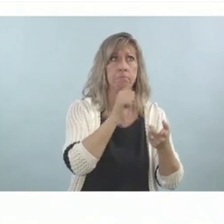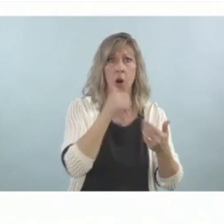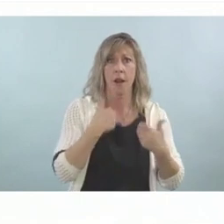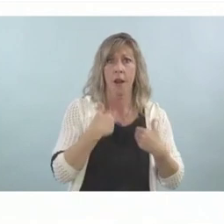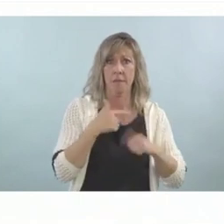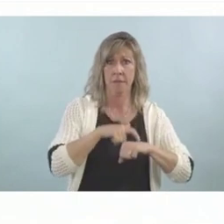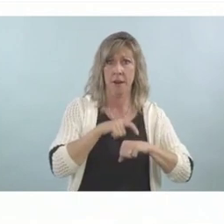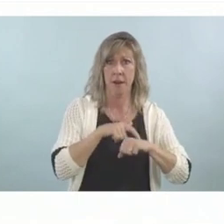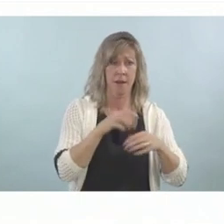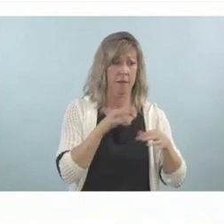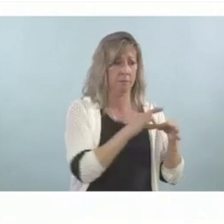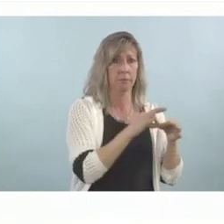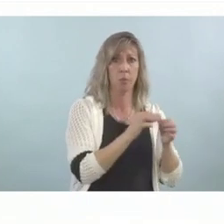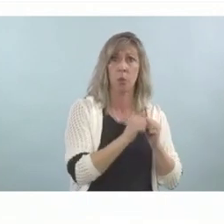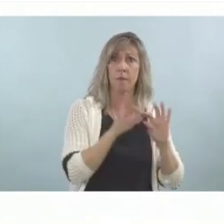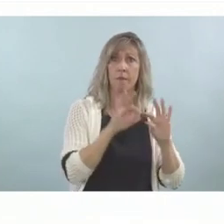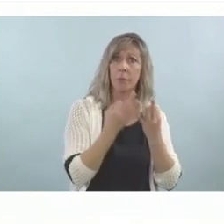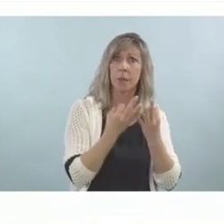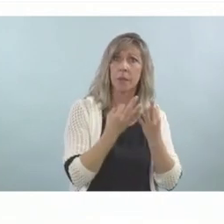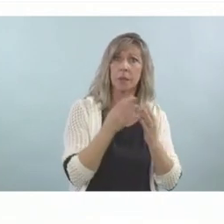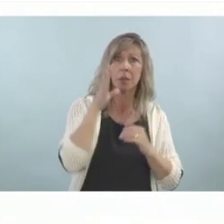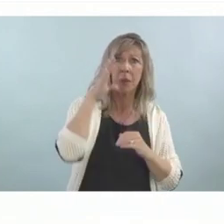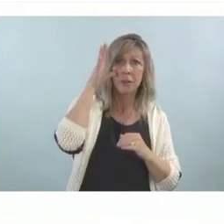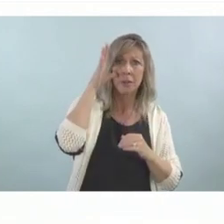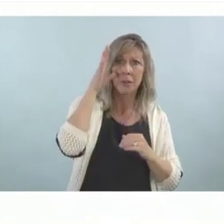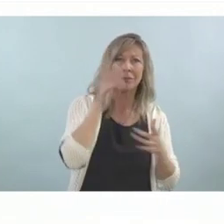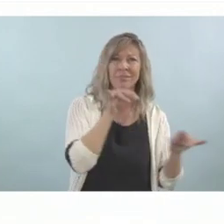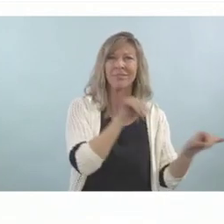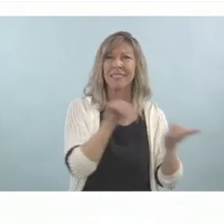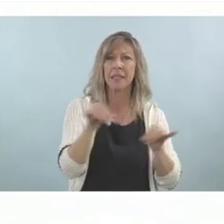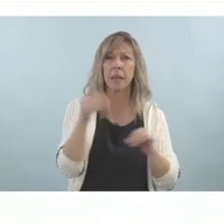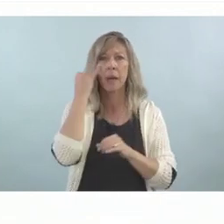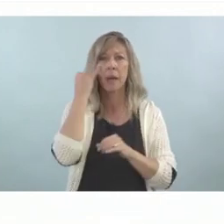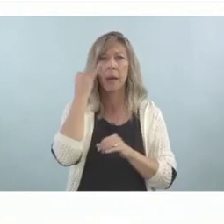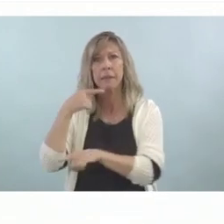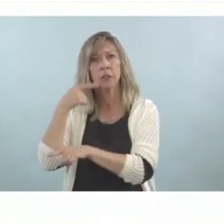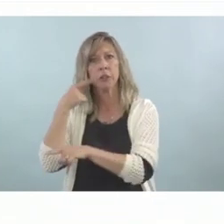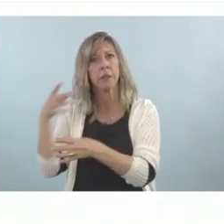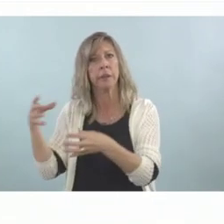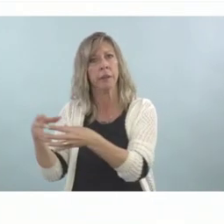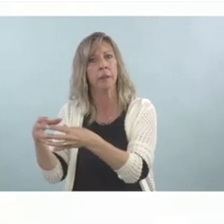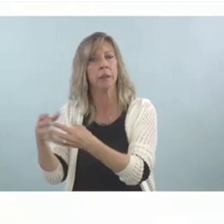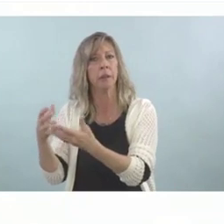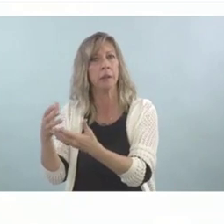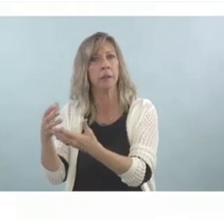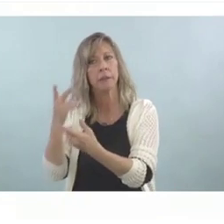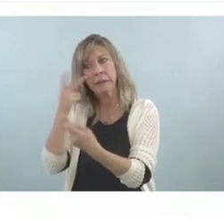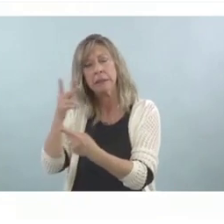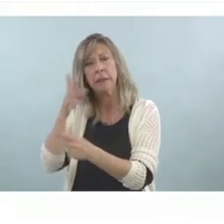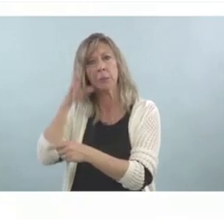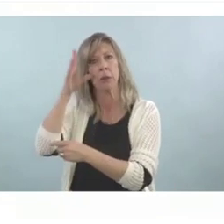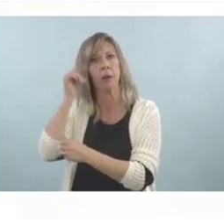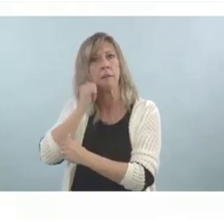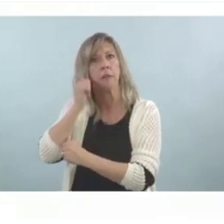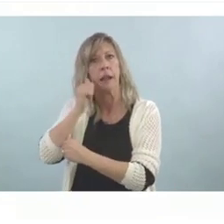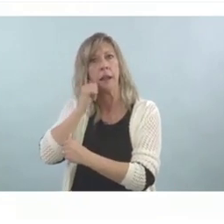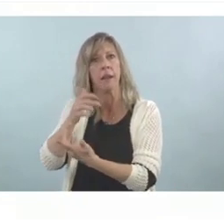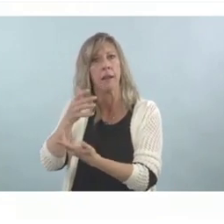their parents in the way that other hearing kids do. And so that makes them also more likely to have